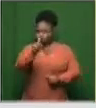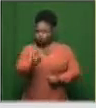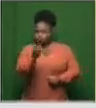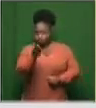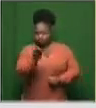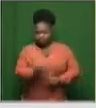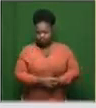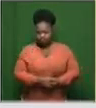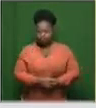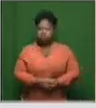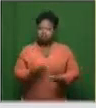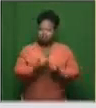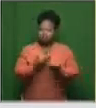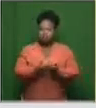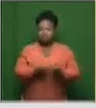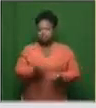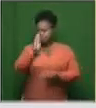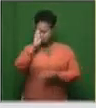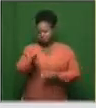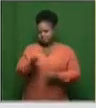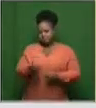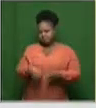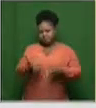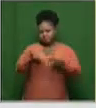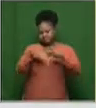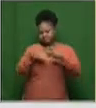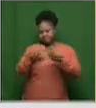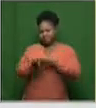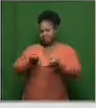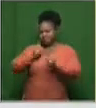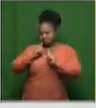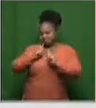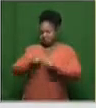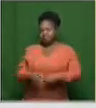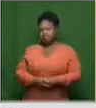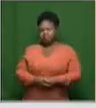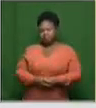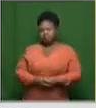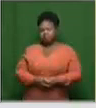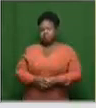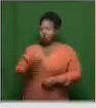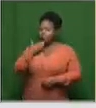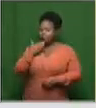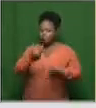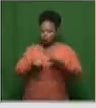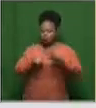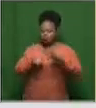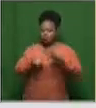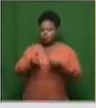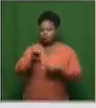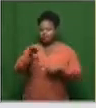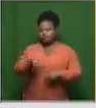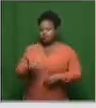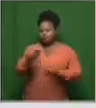maybe I can hand this one over to you to answer this one. This, of course, is Dr. Anban Pillay.